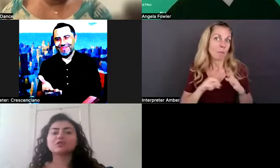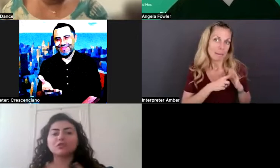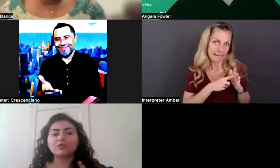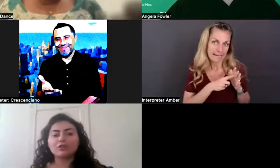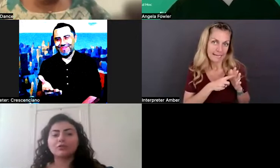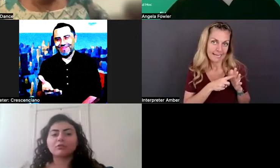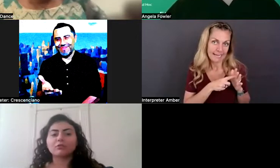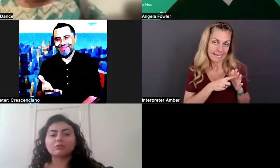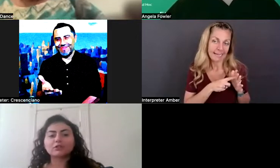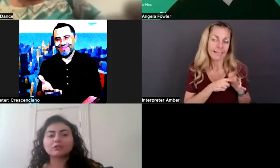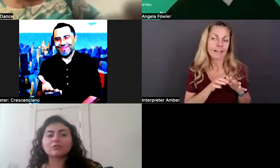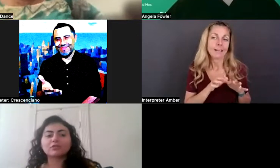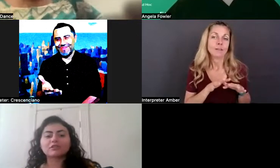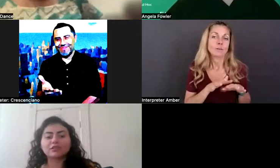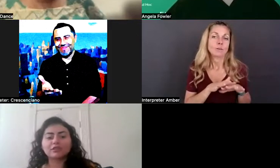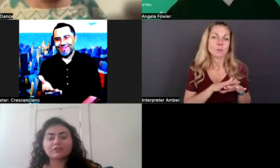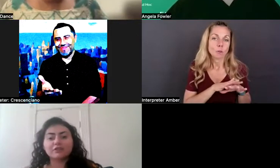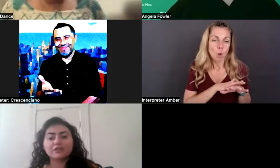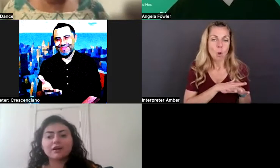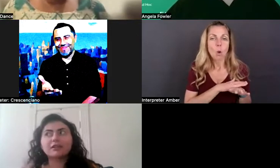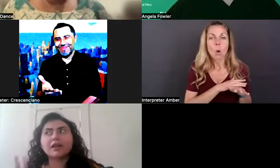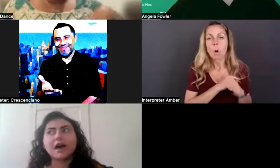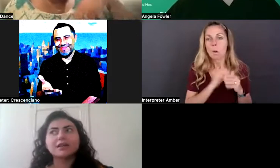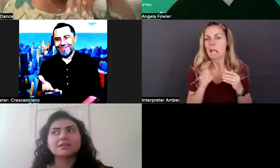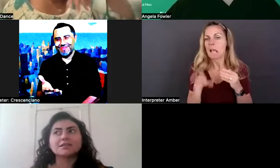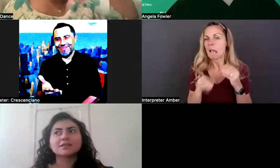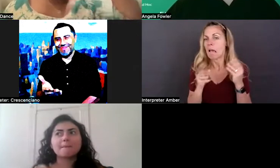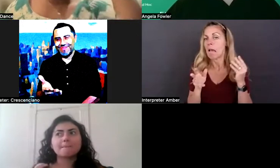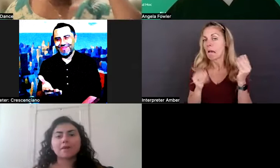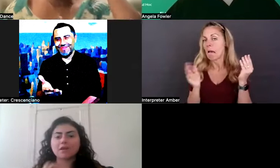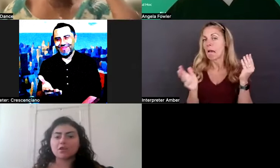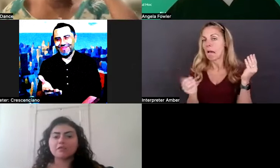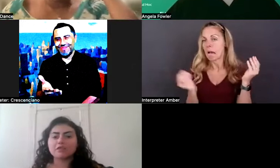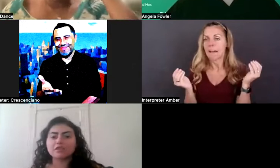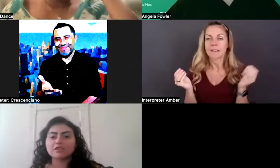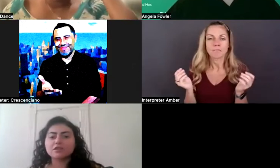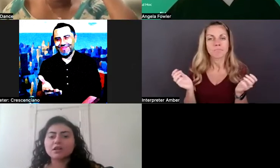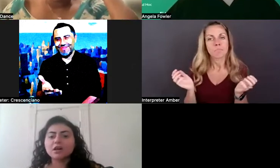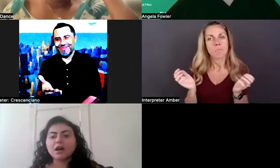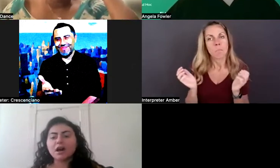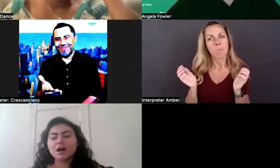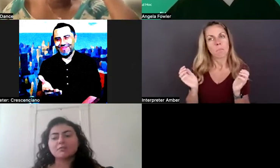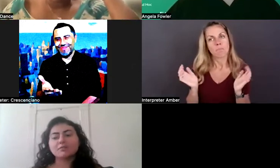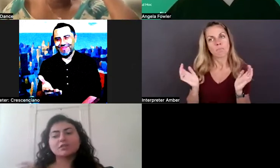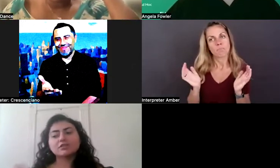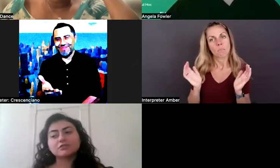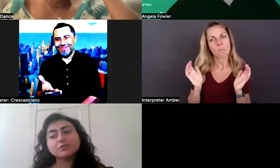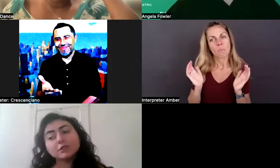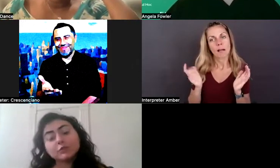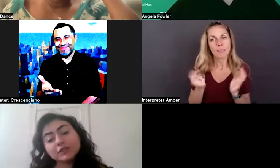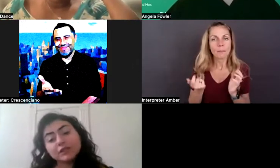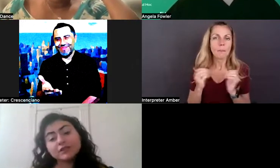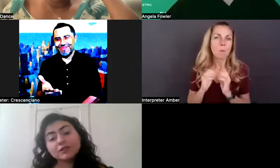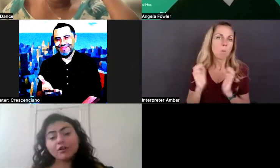slowly the ones that are not as big of a deal, um, either